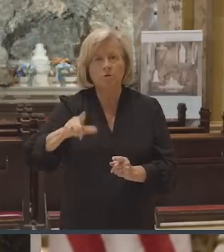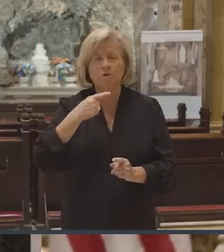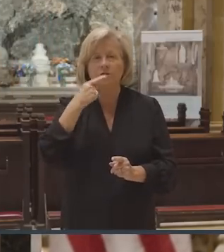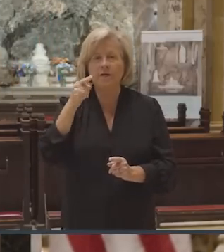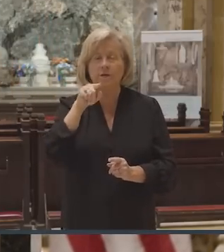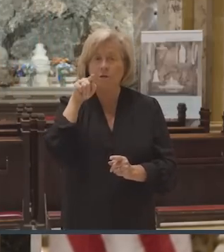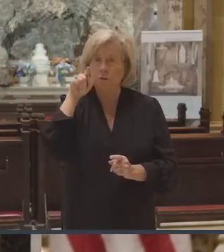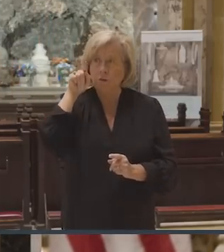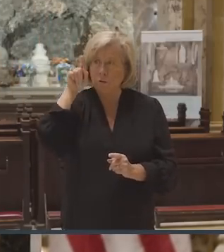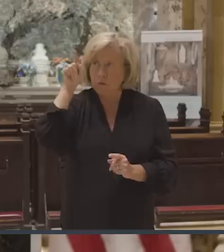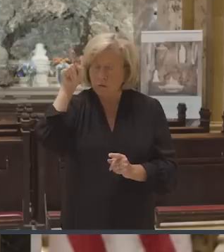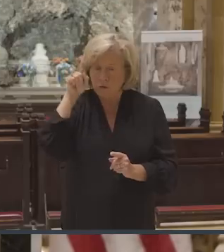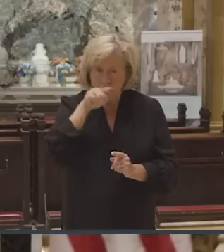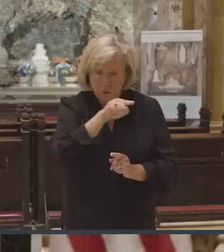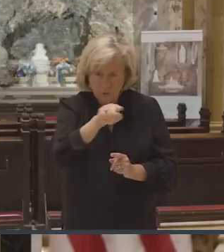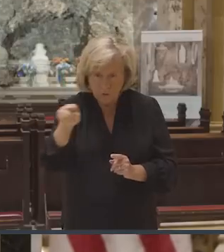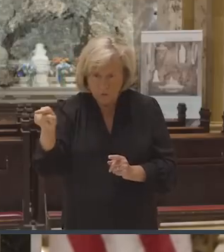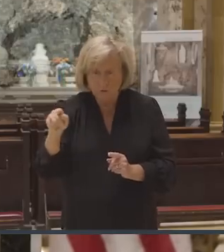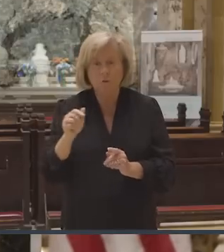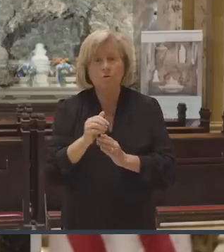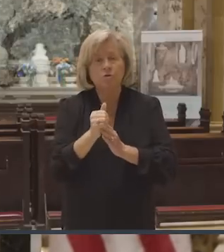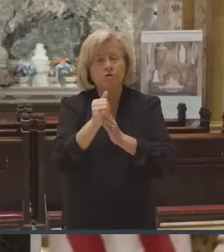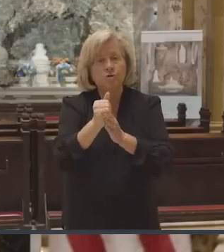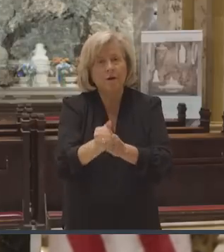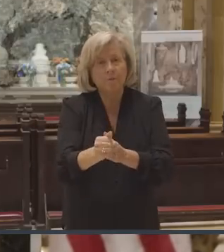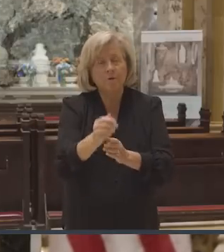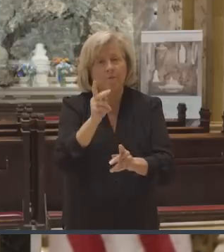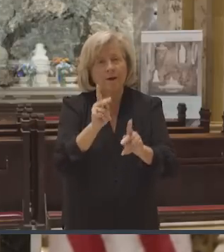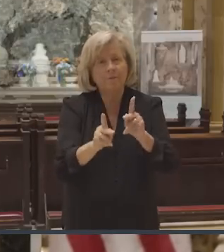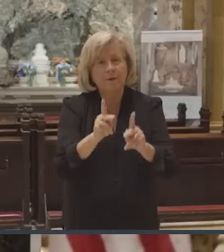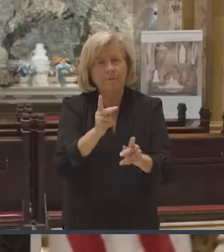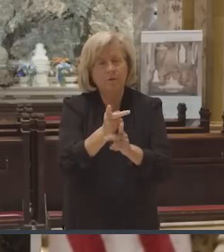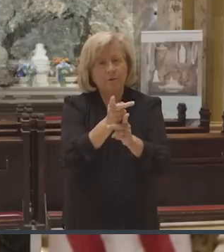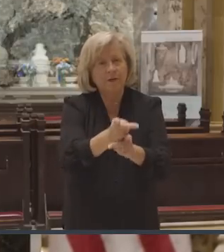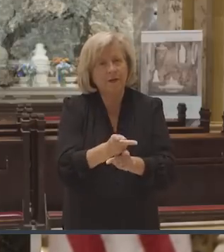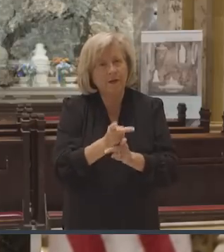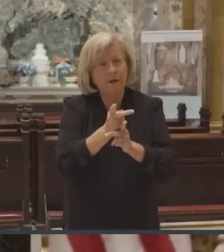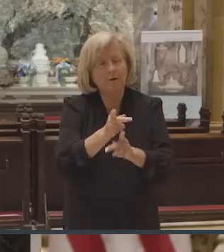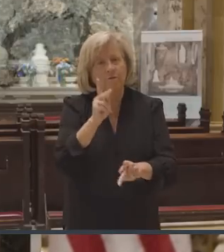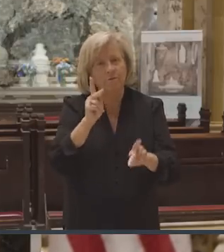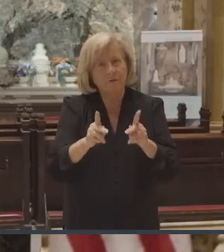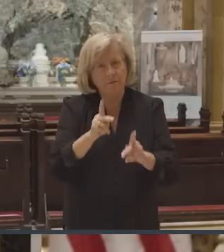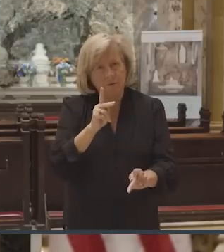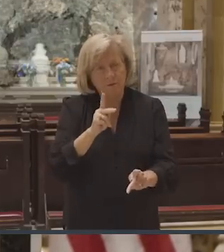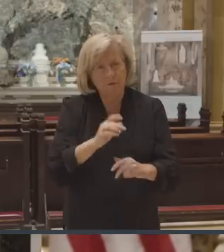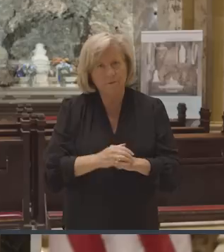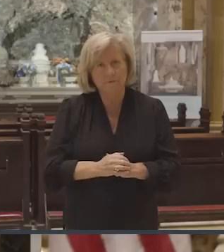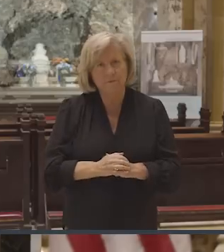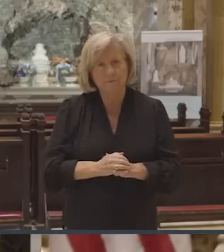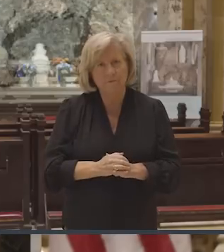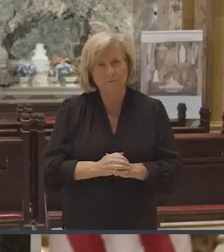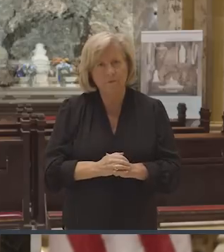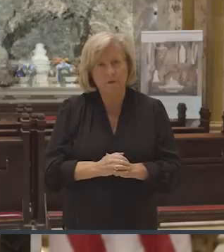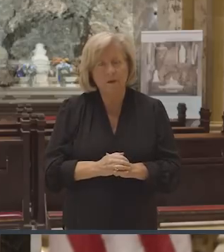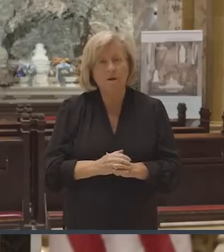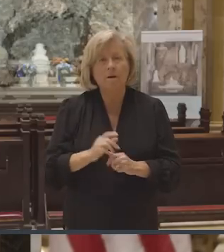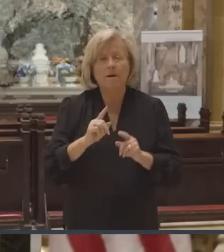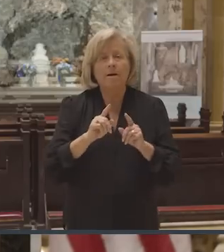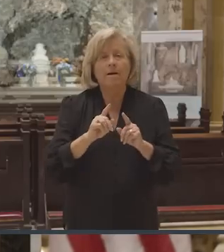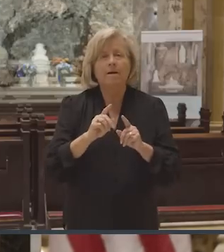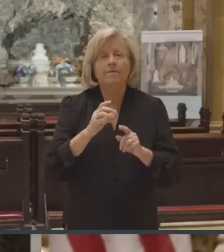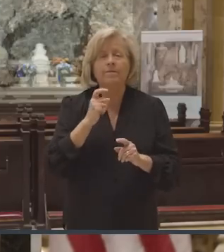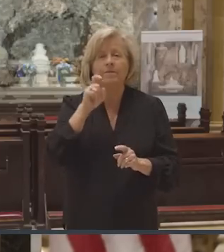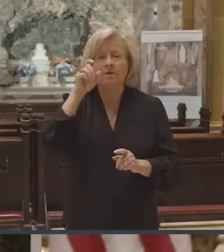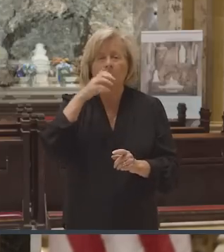You shall shepherd my people Israel and shall be commander of Israel. When all the elders of Israel